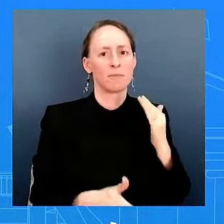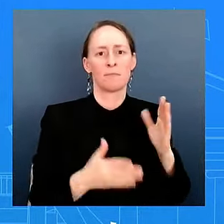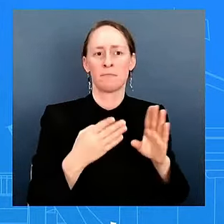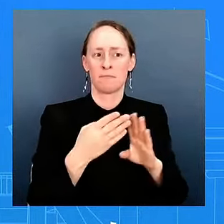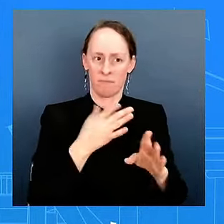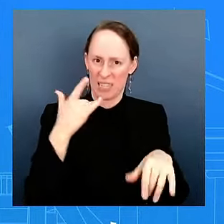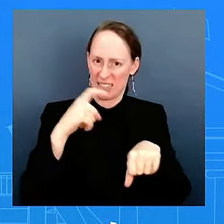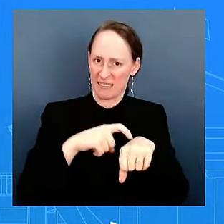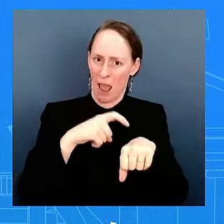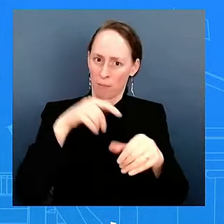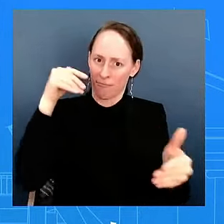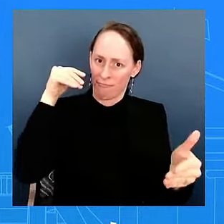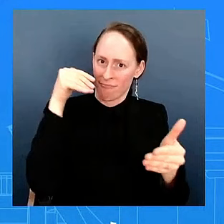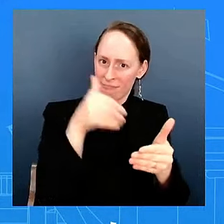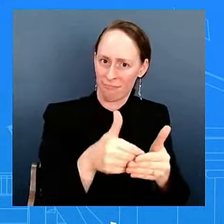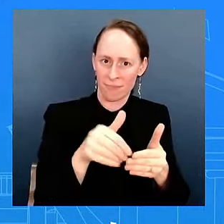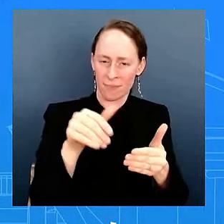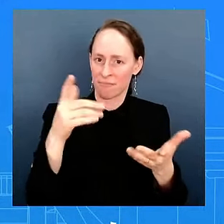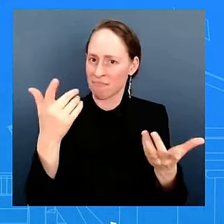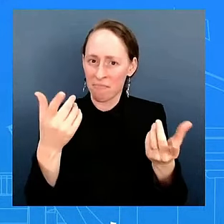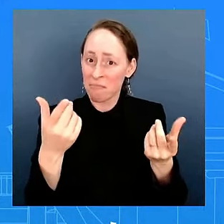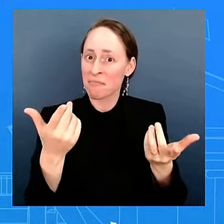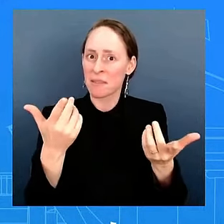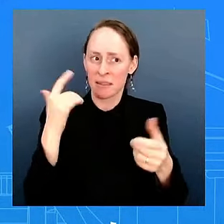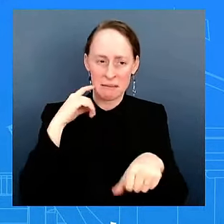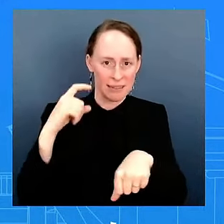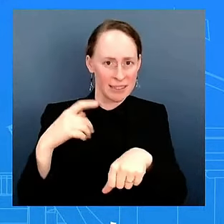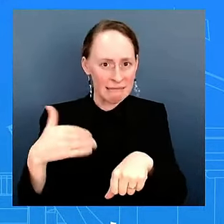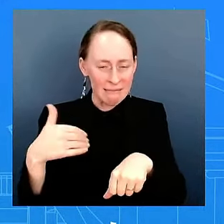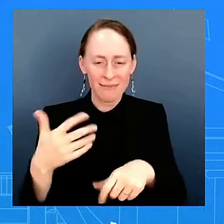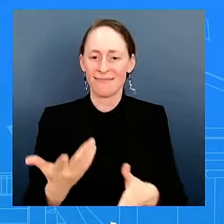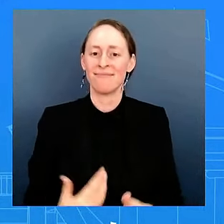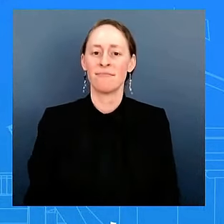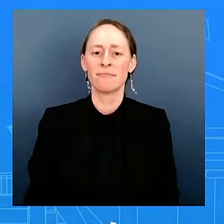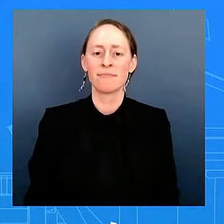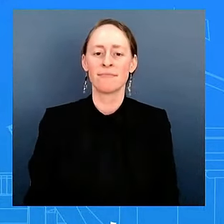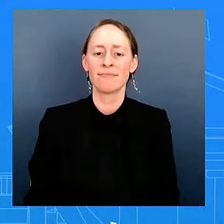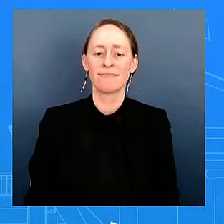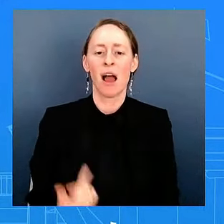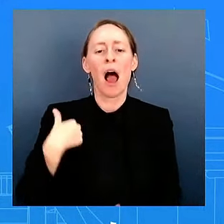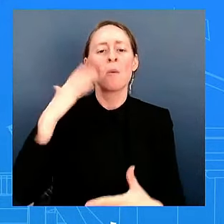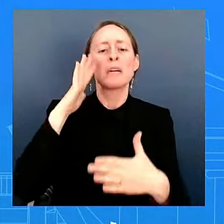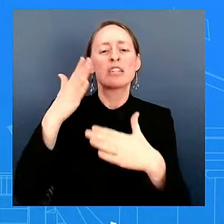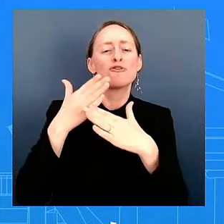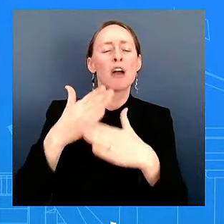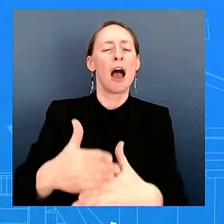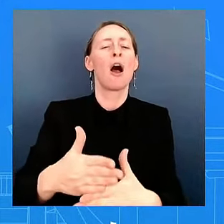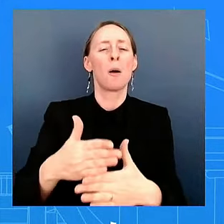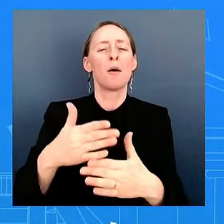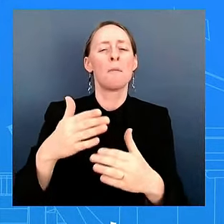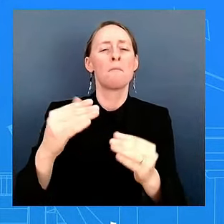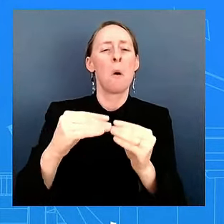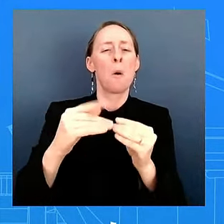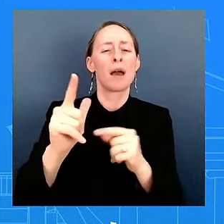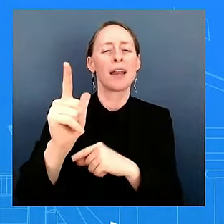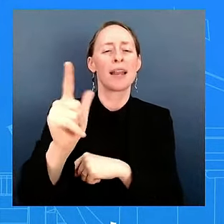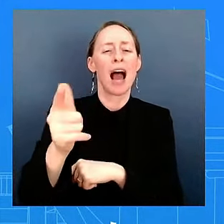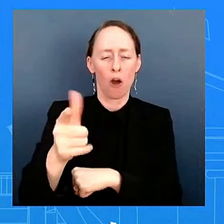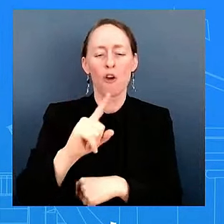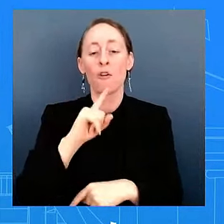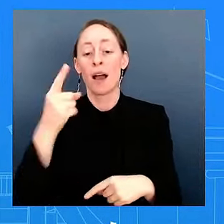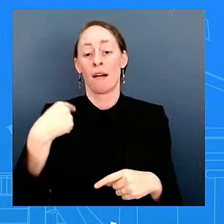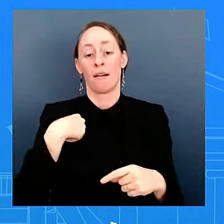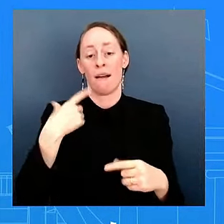look, we certainly will have more to share on that. What I can say is that, as you know, and you've heard me talk about this, the President was able to